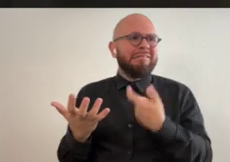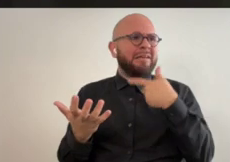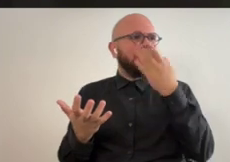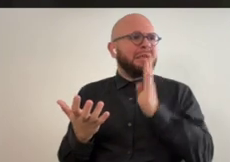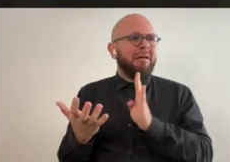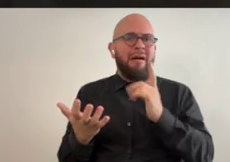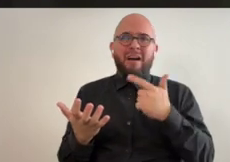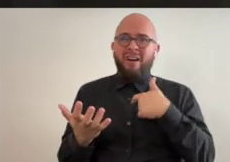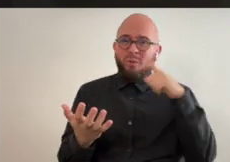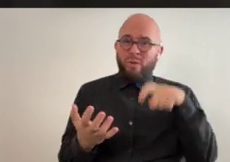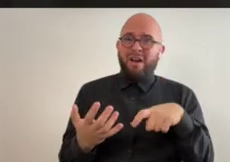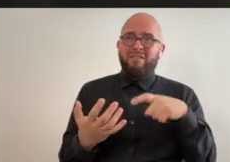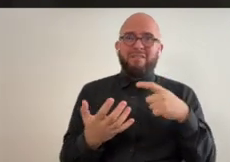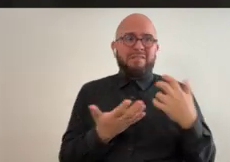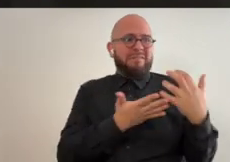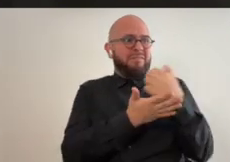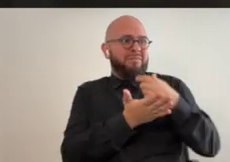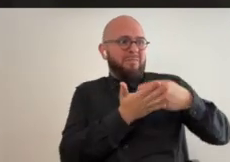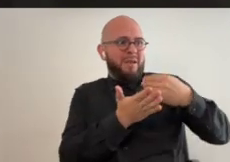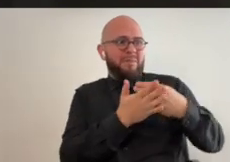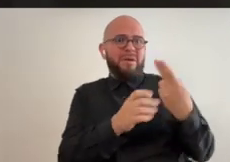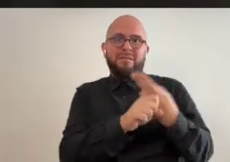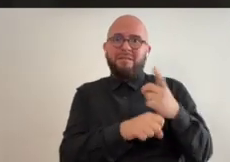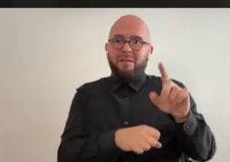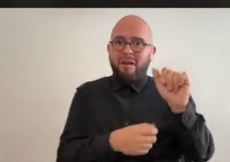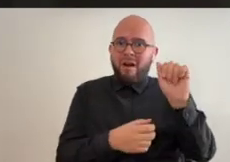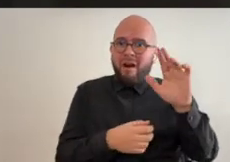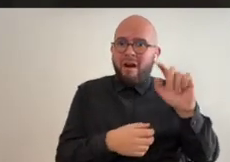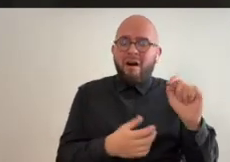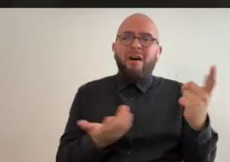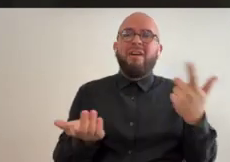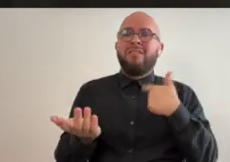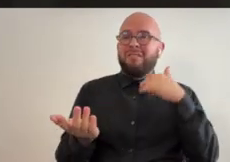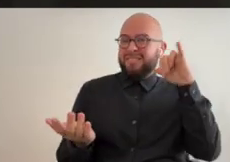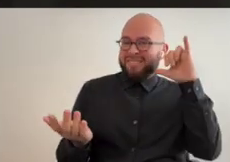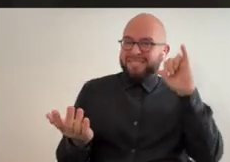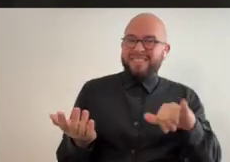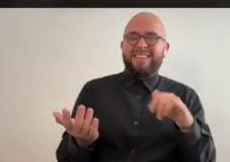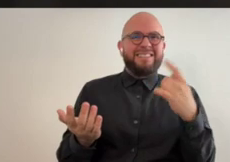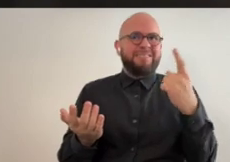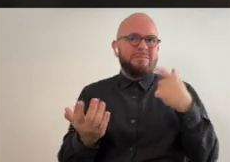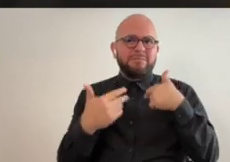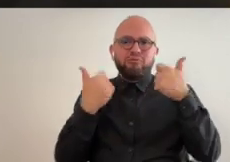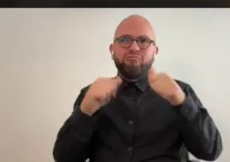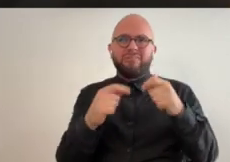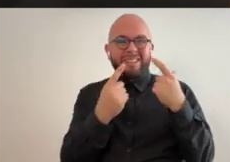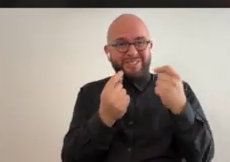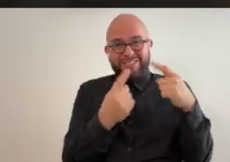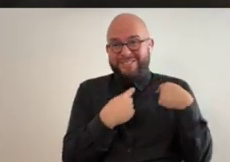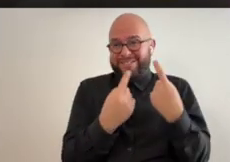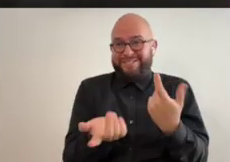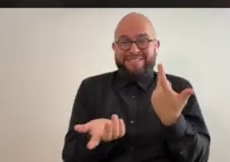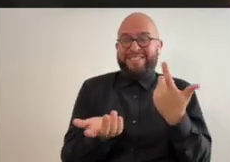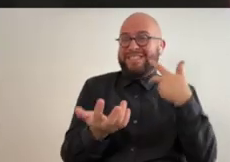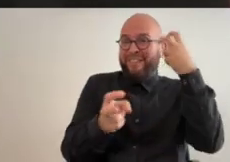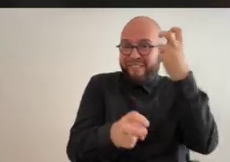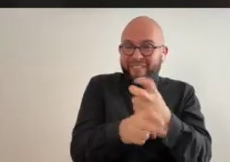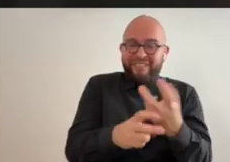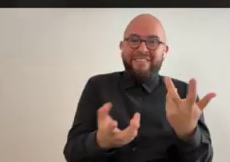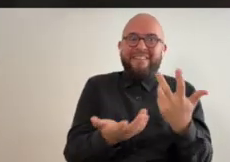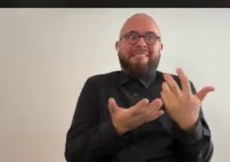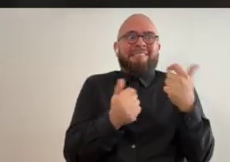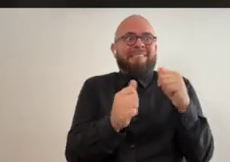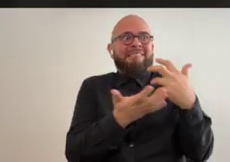couldn't get a job and i was like oh my god am i gonna have to make money from art so that's like